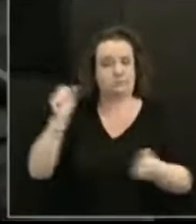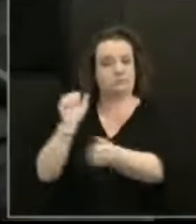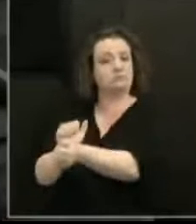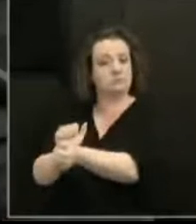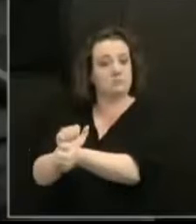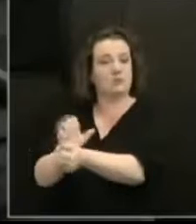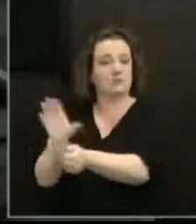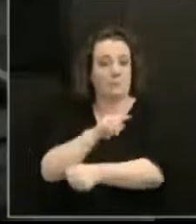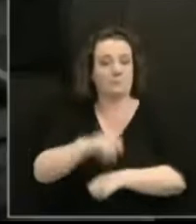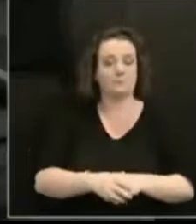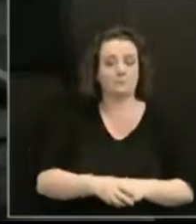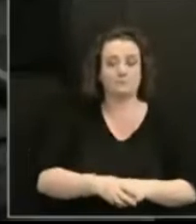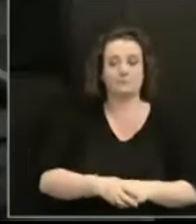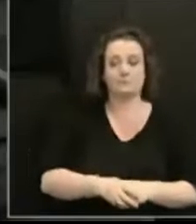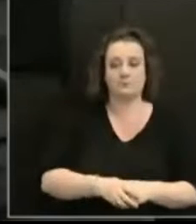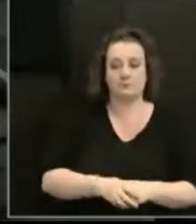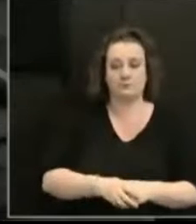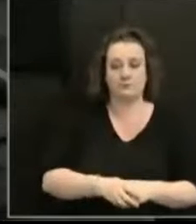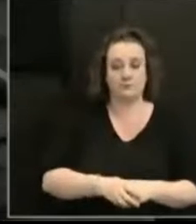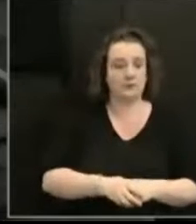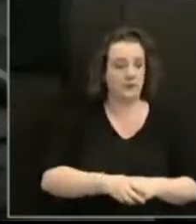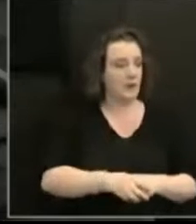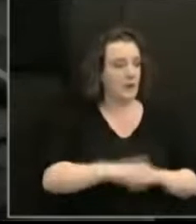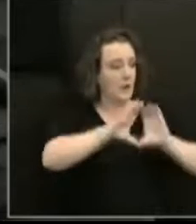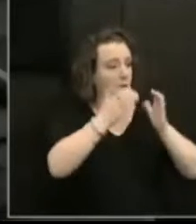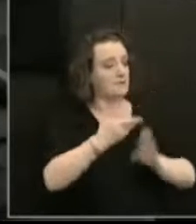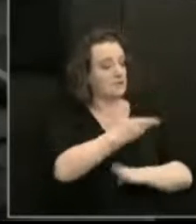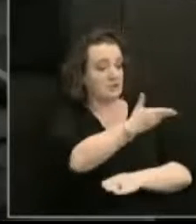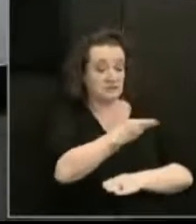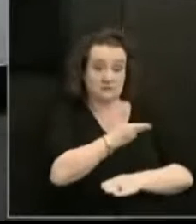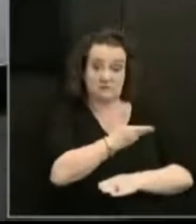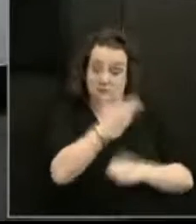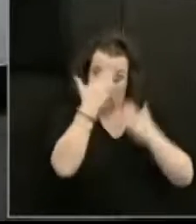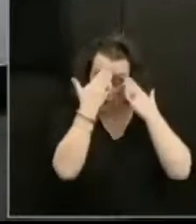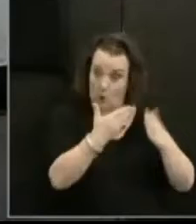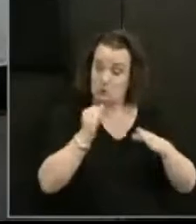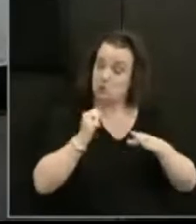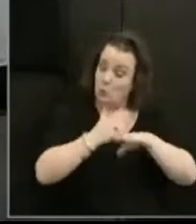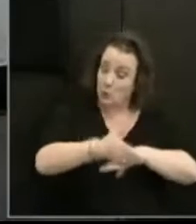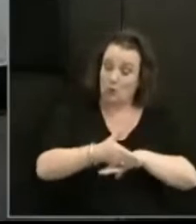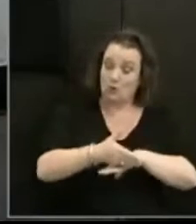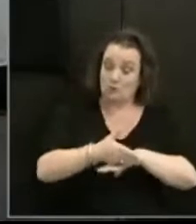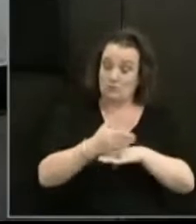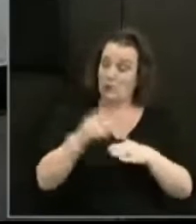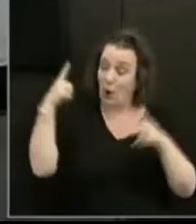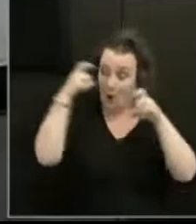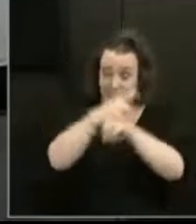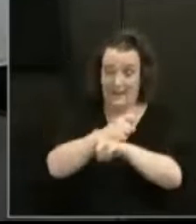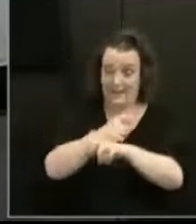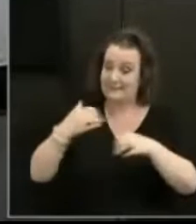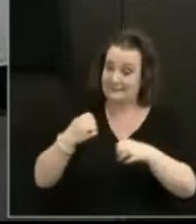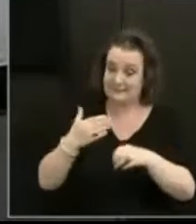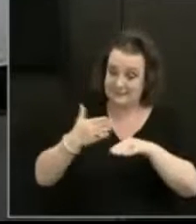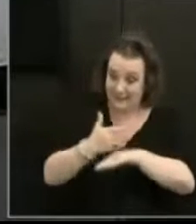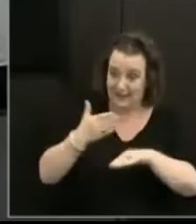Commissioners, I acknowledge the considerable work that you have put into date. You have a complex task and hold a huge amount